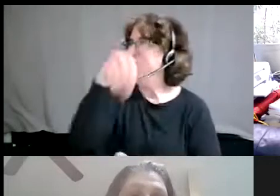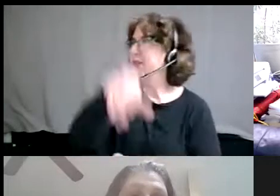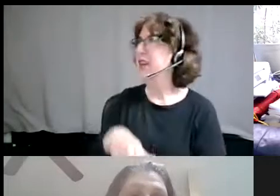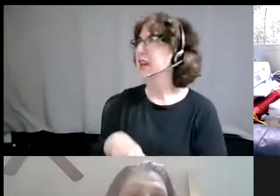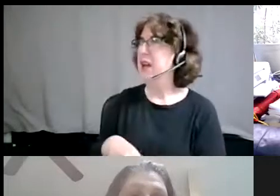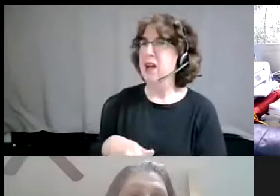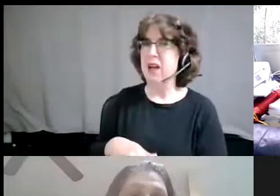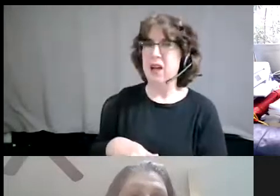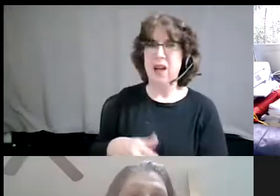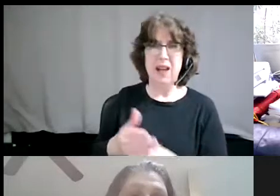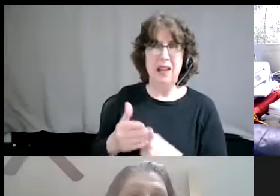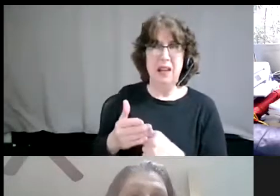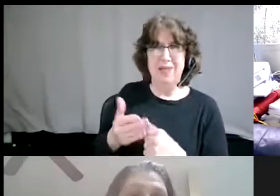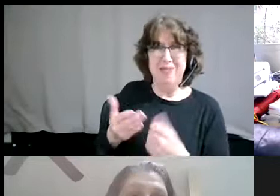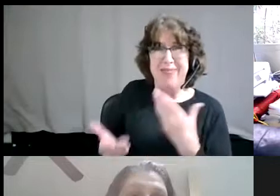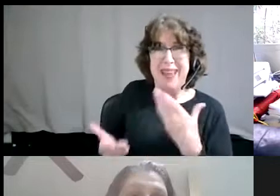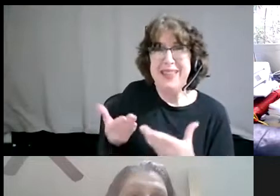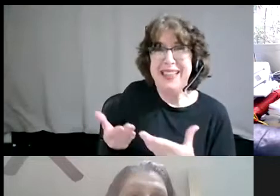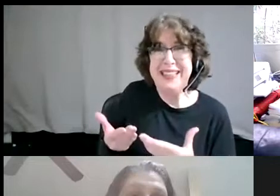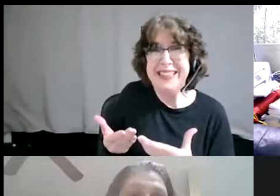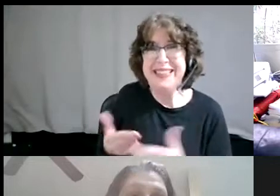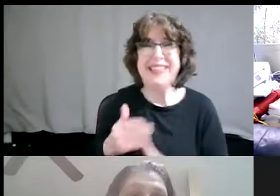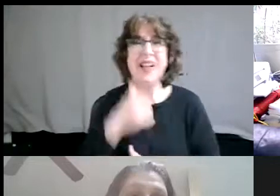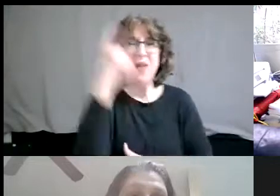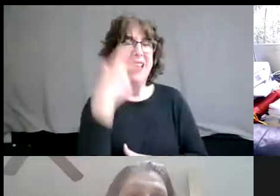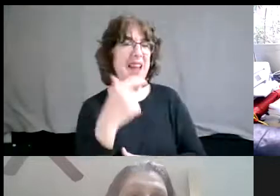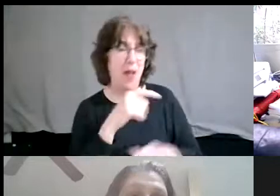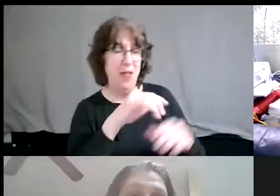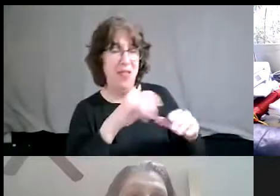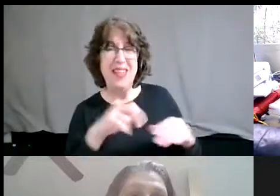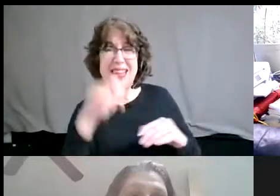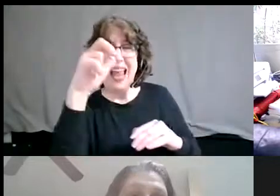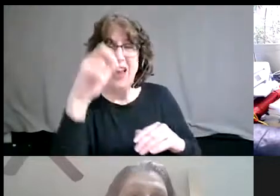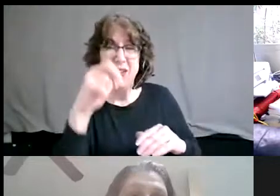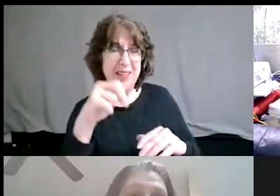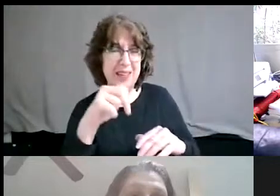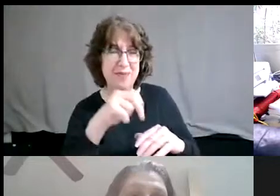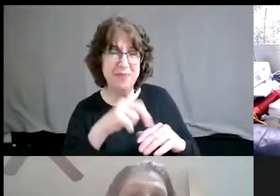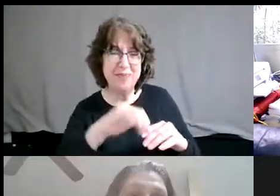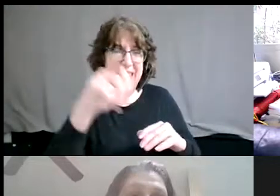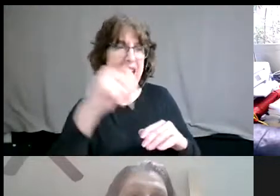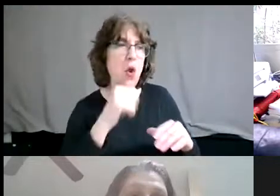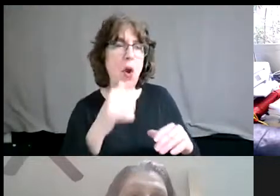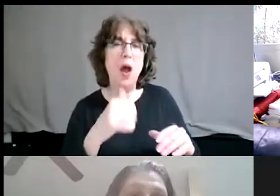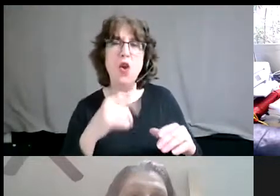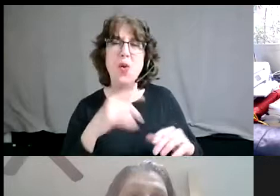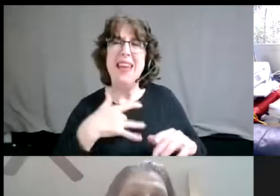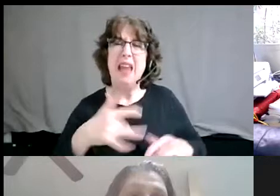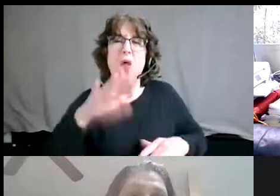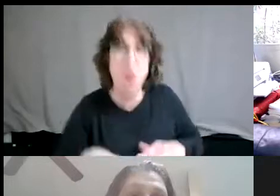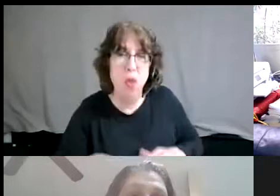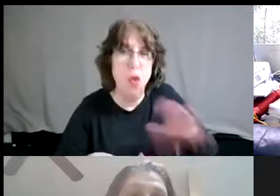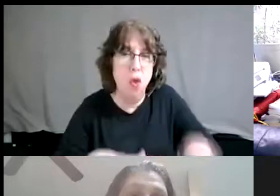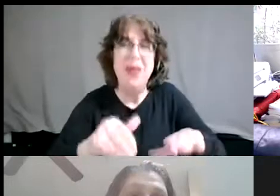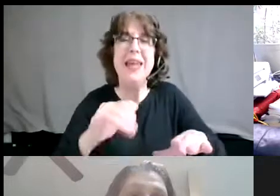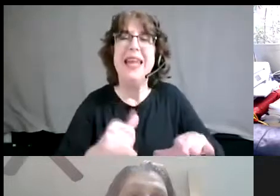like, and you know, also the issue with the stairs is that you're not as light on your feet as you should be. So we're going to send you to some, uh,